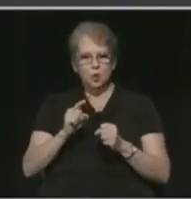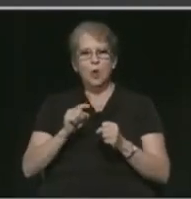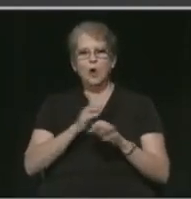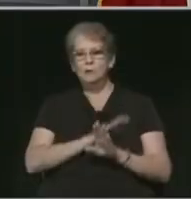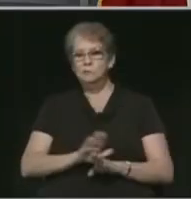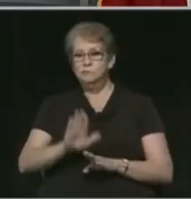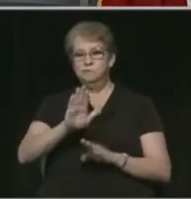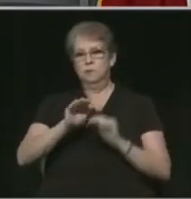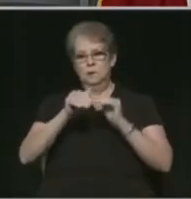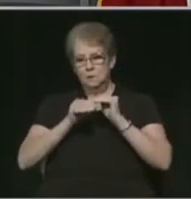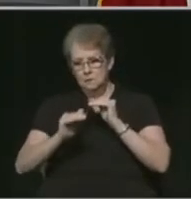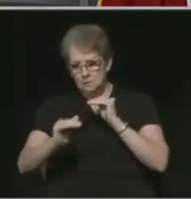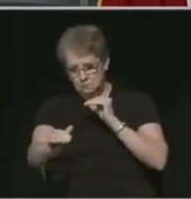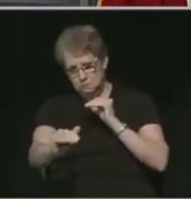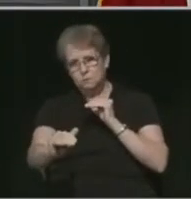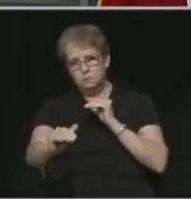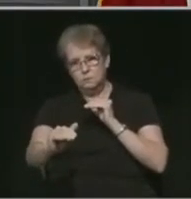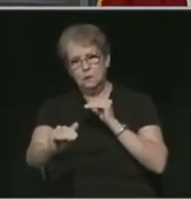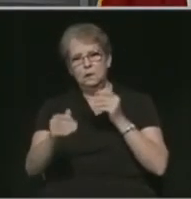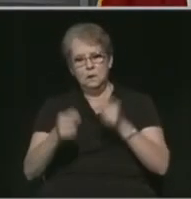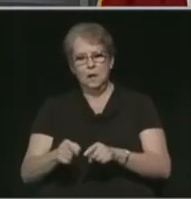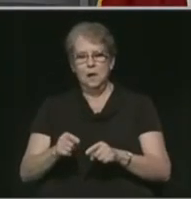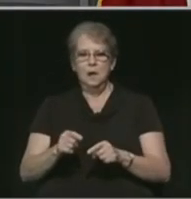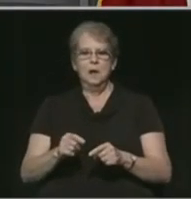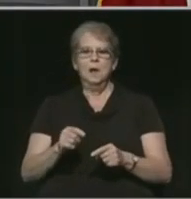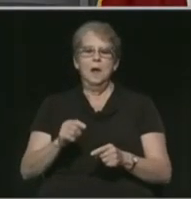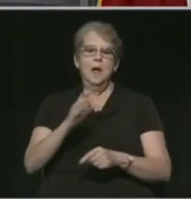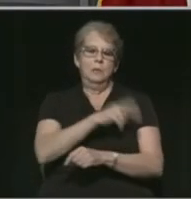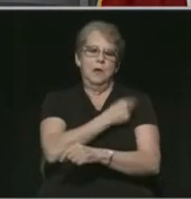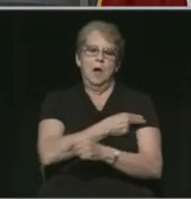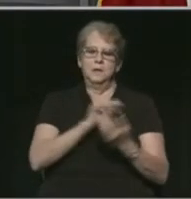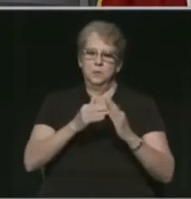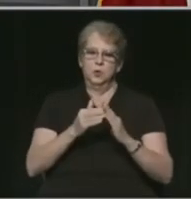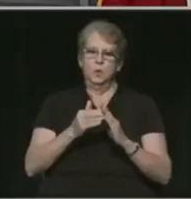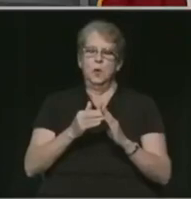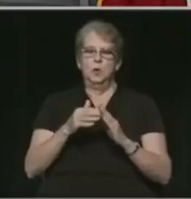the curve and don't unnecessarily overwhelm our hospital community.